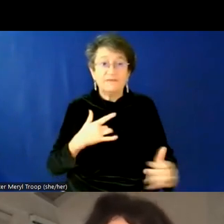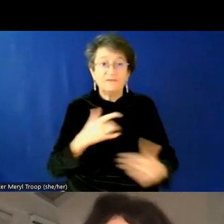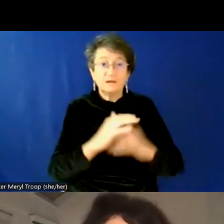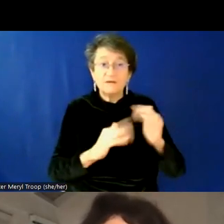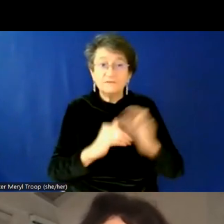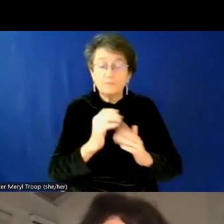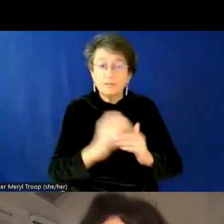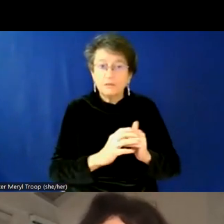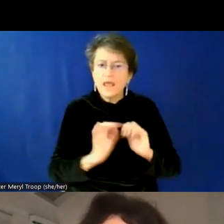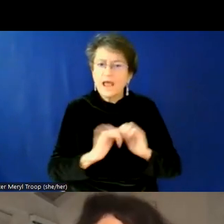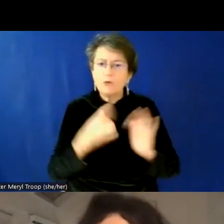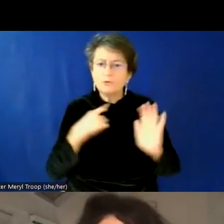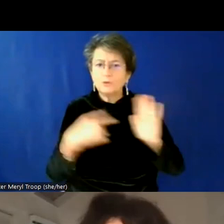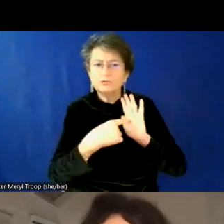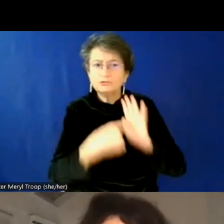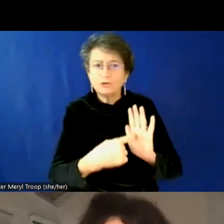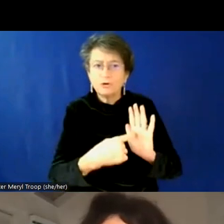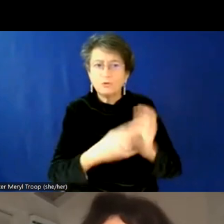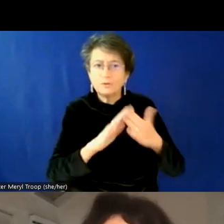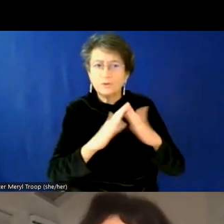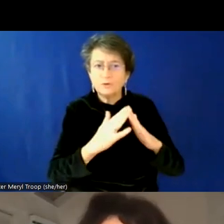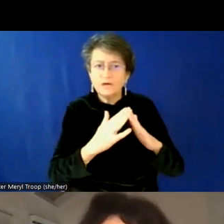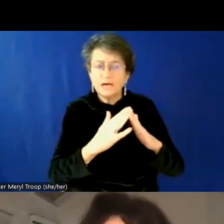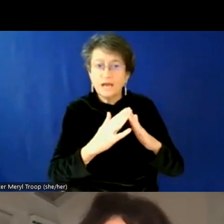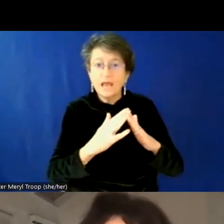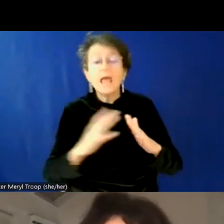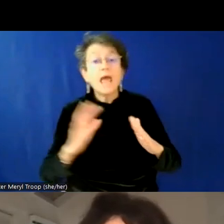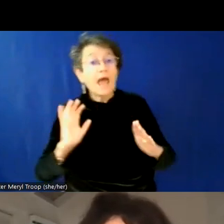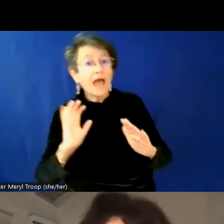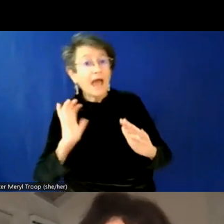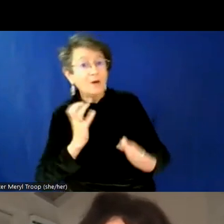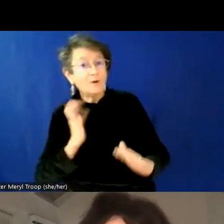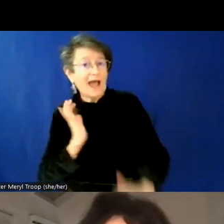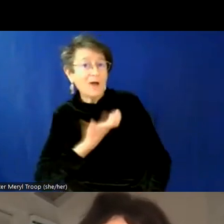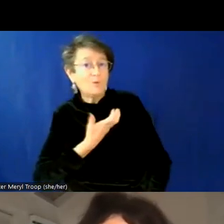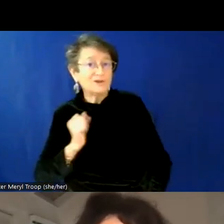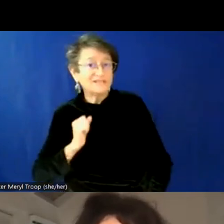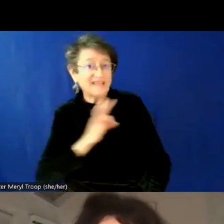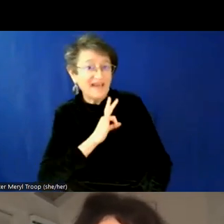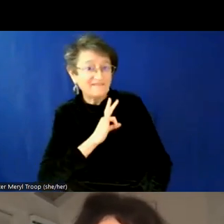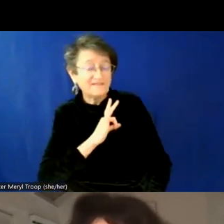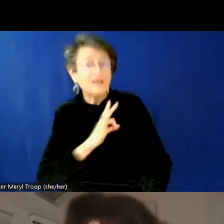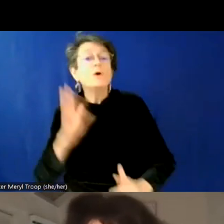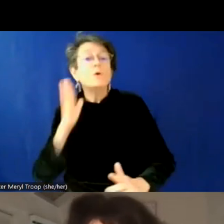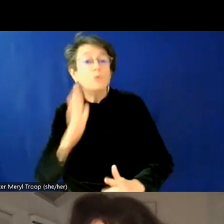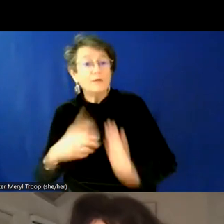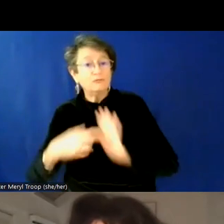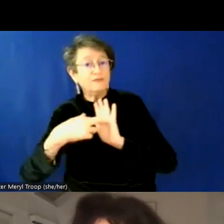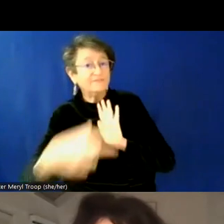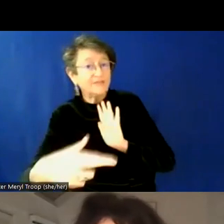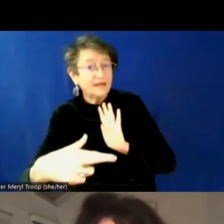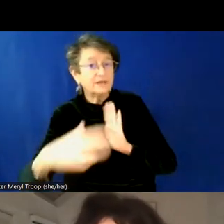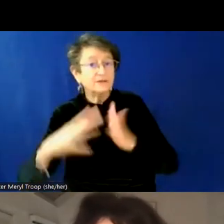community? Um, how can our associates reflect the communities in which we do business? So I think that's an important